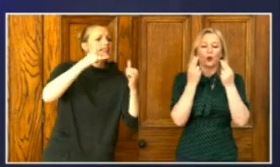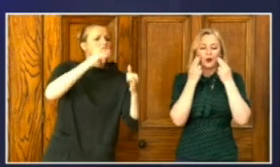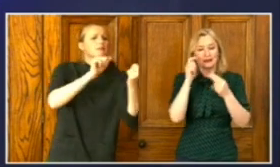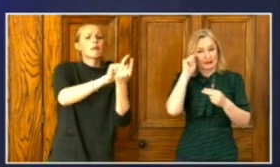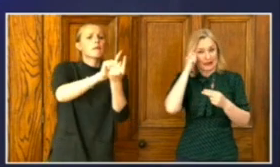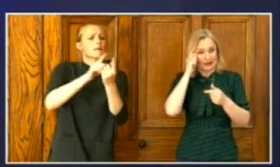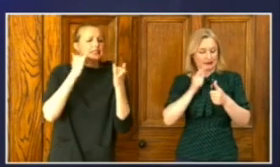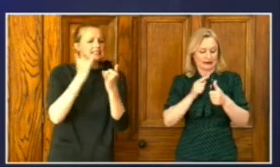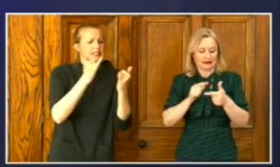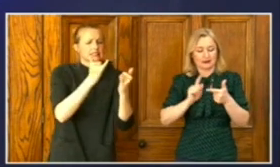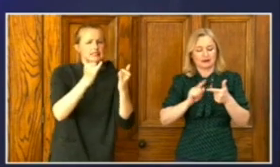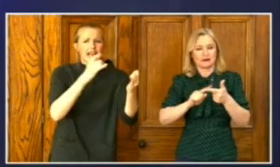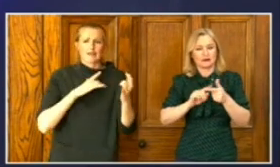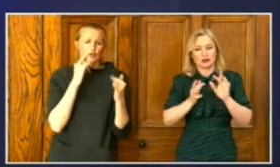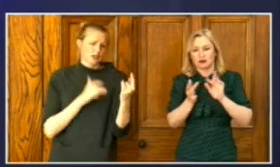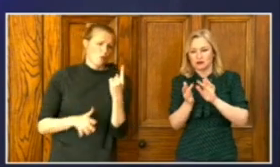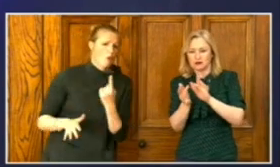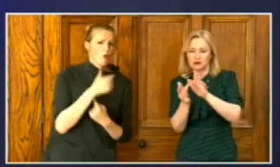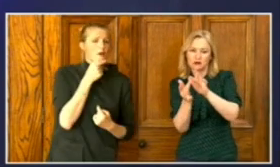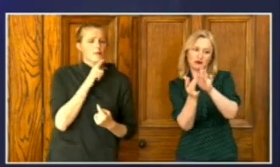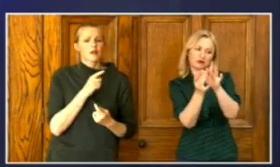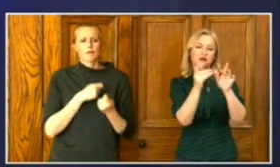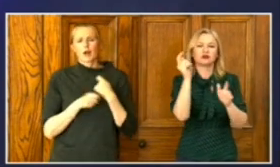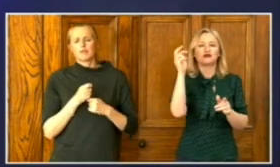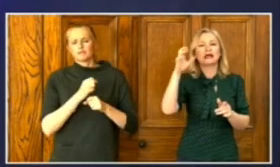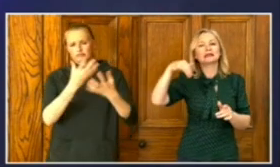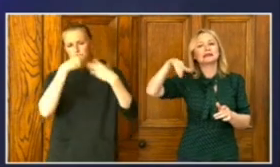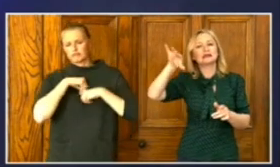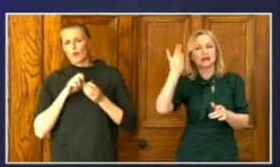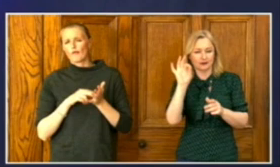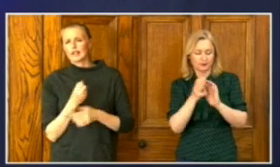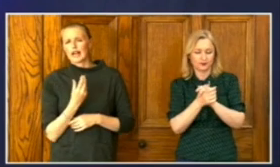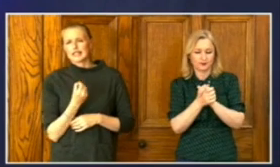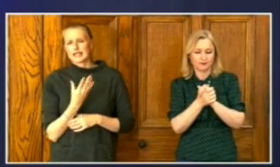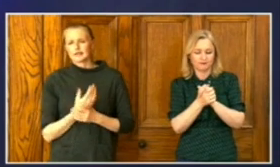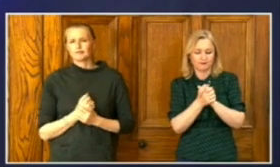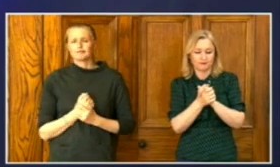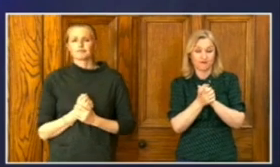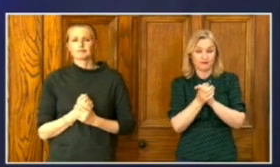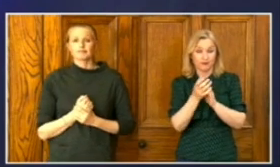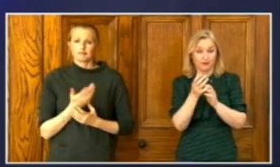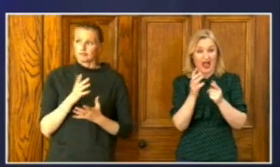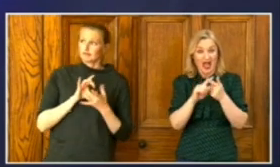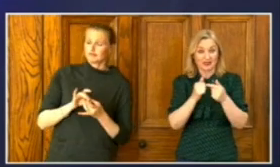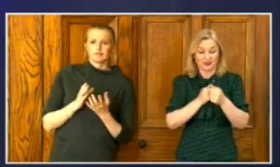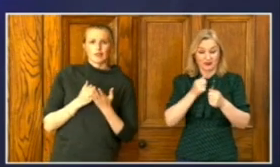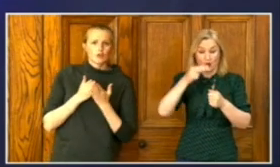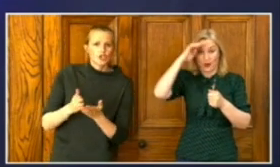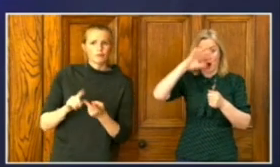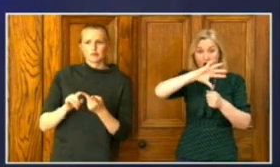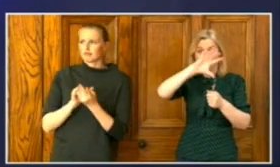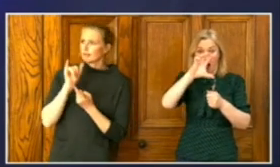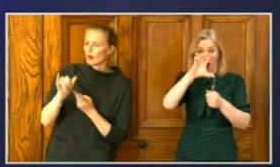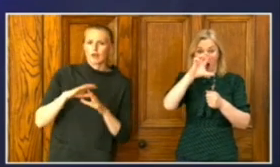going to be effective. With regard to connectivity, it would of course be a nightmare if the ship stopped running